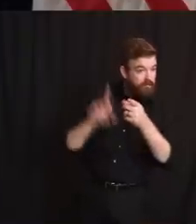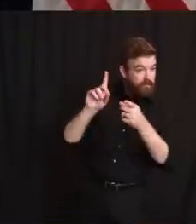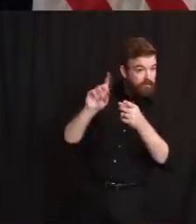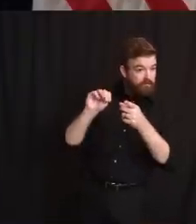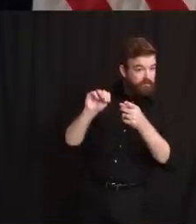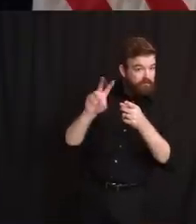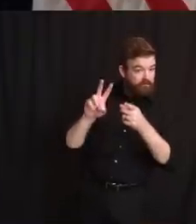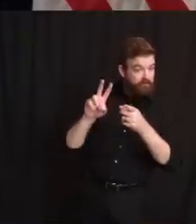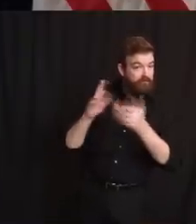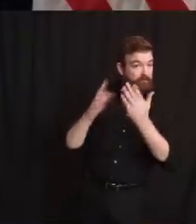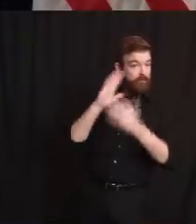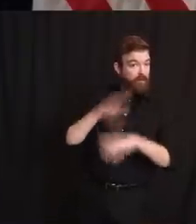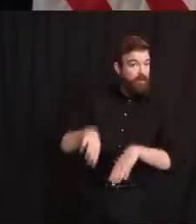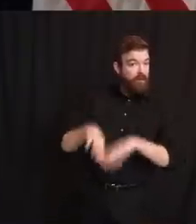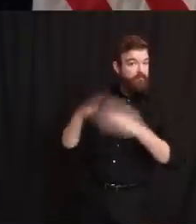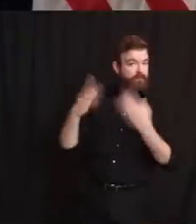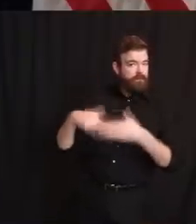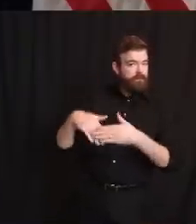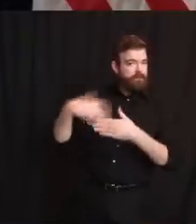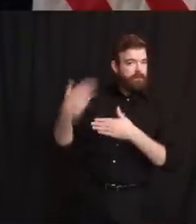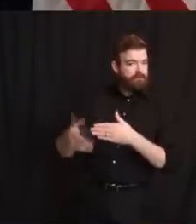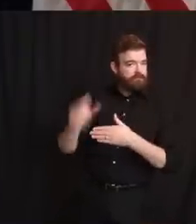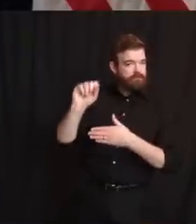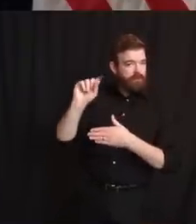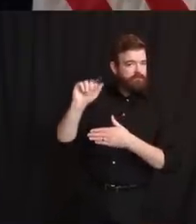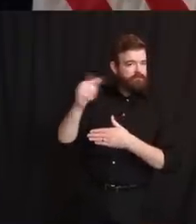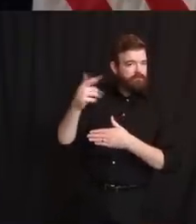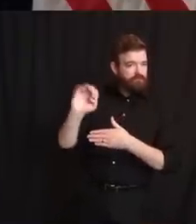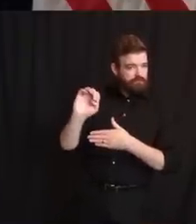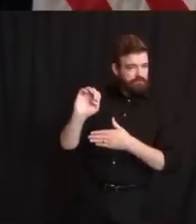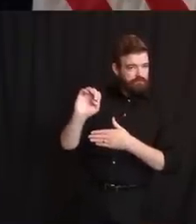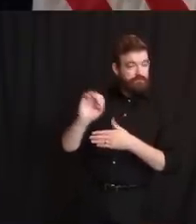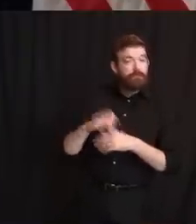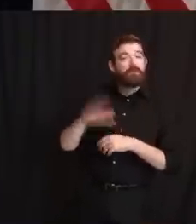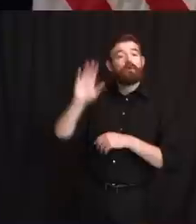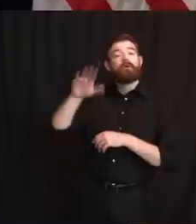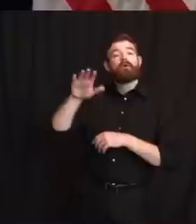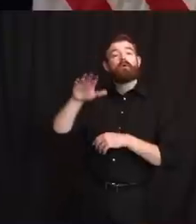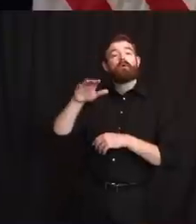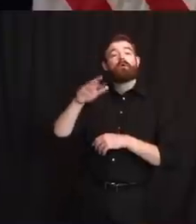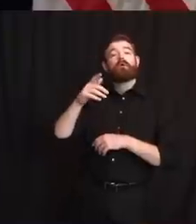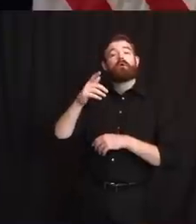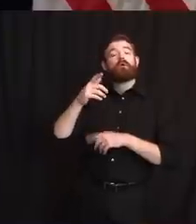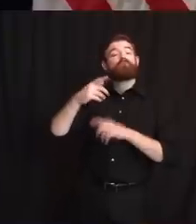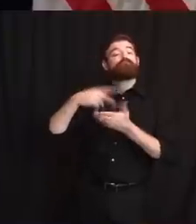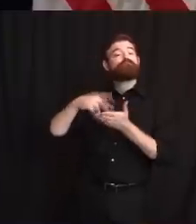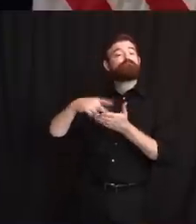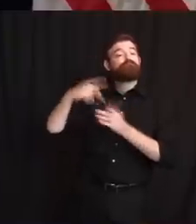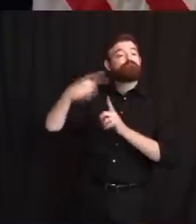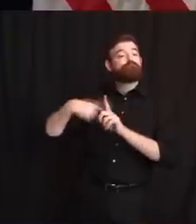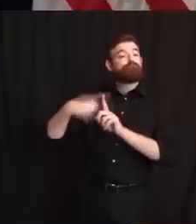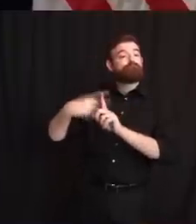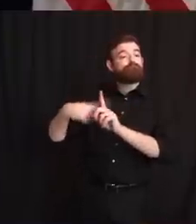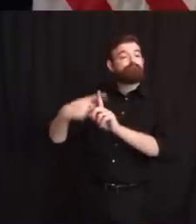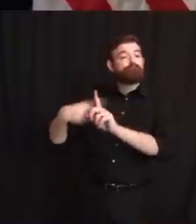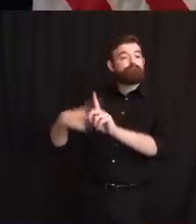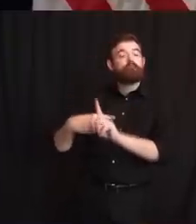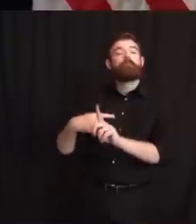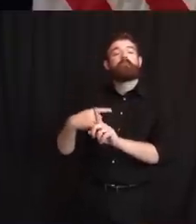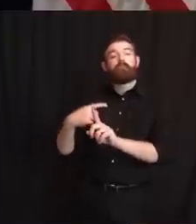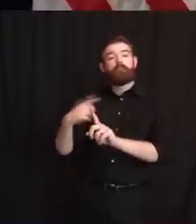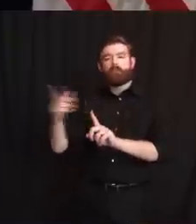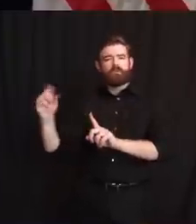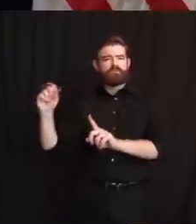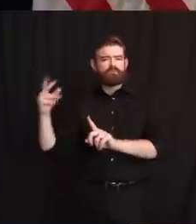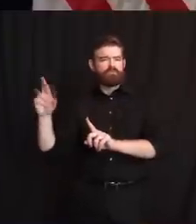And when are you going to allow short-term rentals to reopen across the state? Some people, even in places away from the shore, I think in Hunterdon County, are complaining